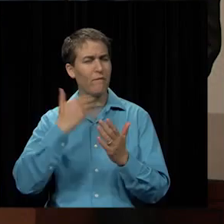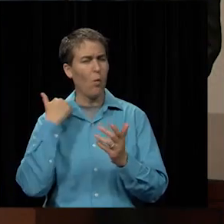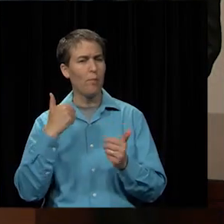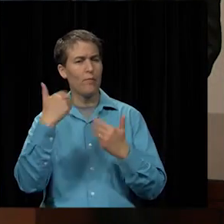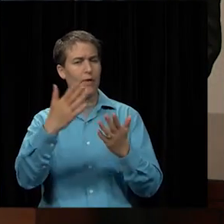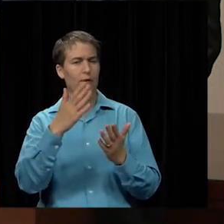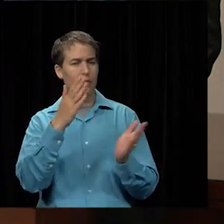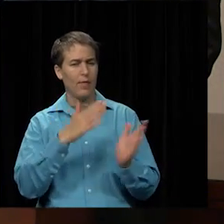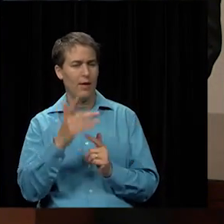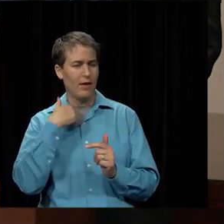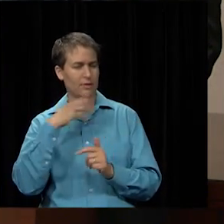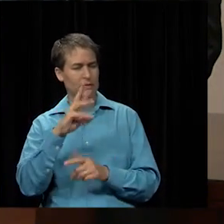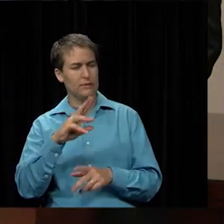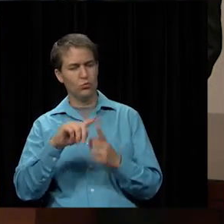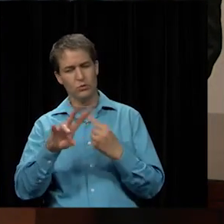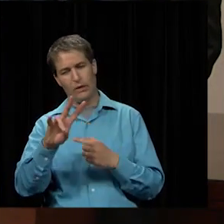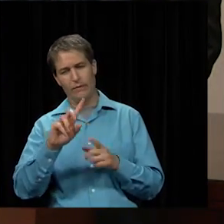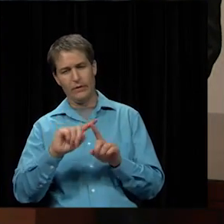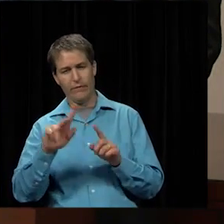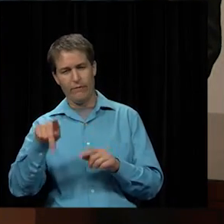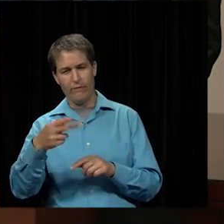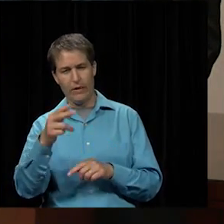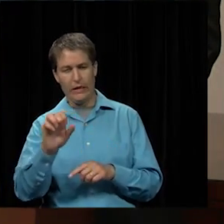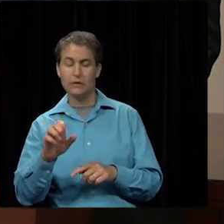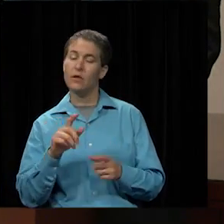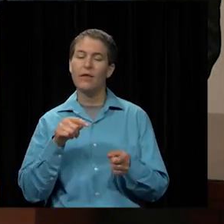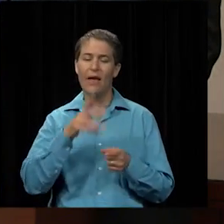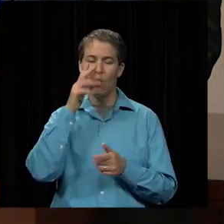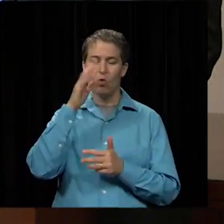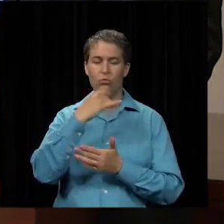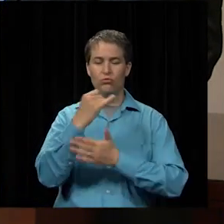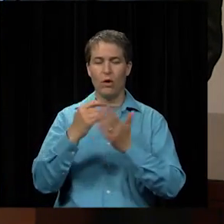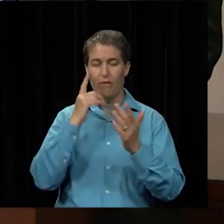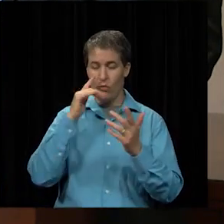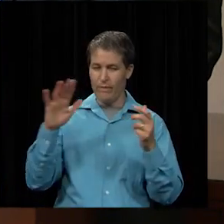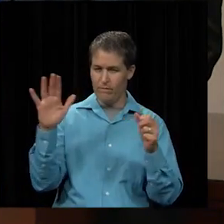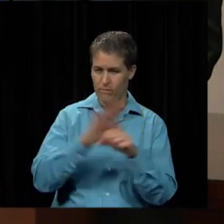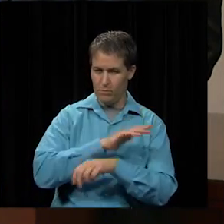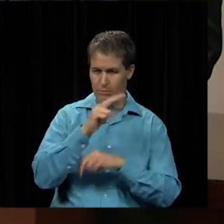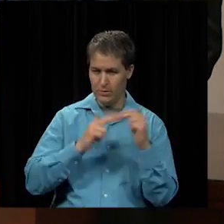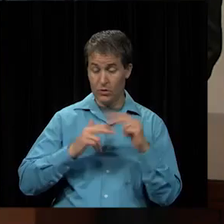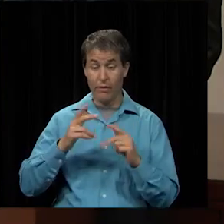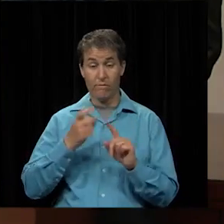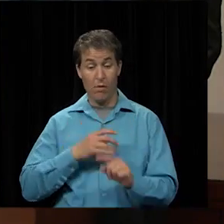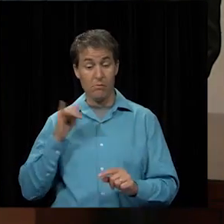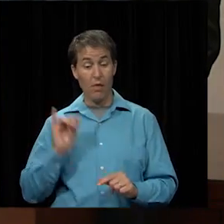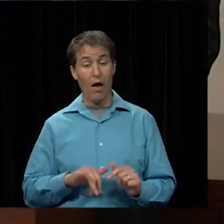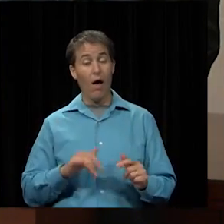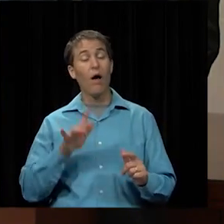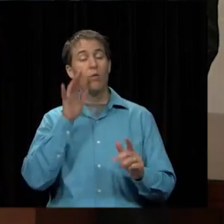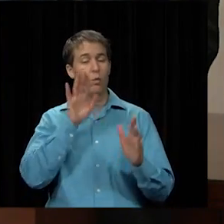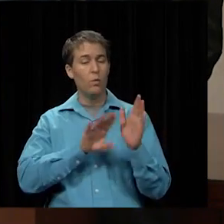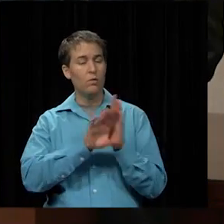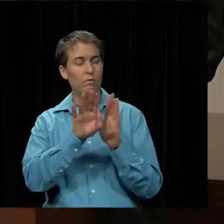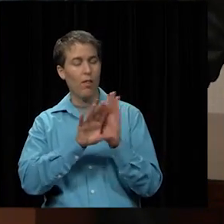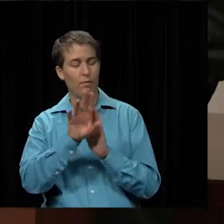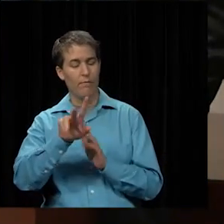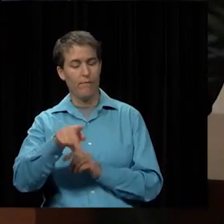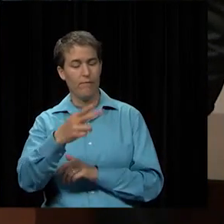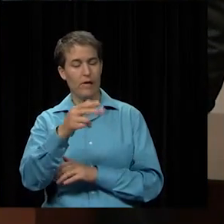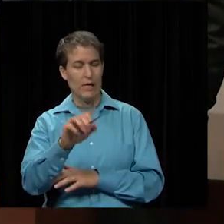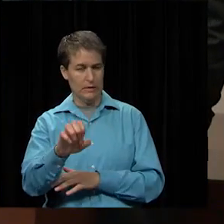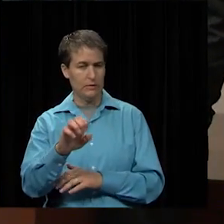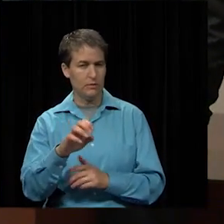six or seven different phases, they will do the drawings for the complete building. And then from that, we'll develop phasing if as needed.